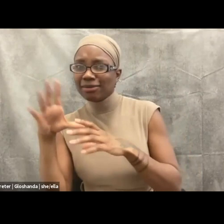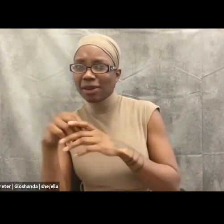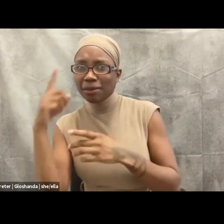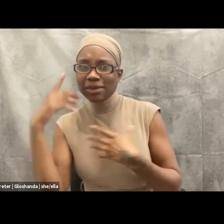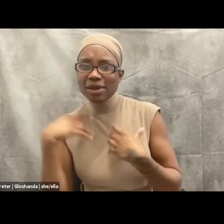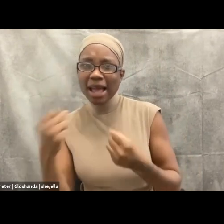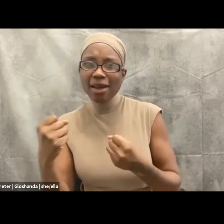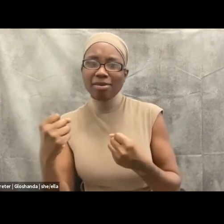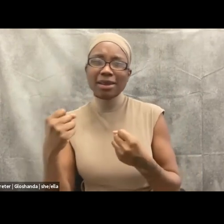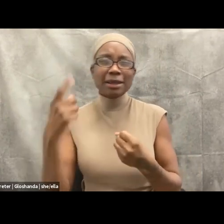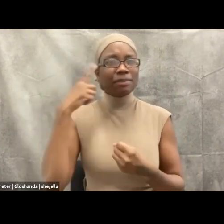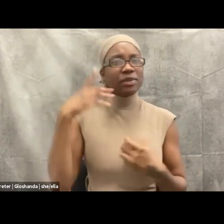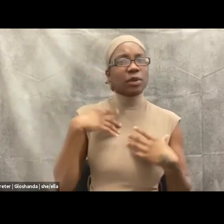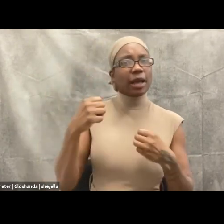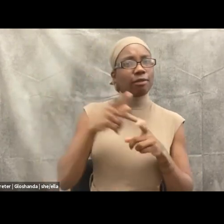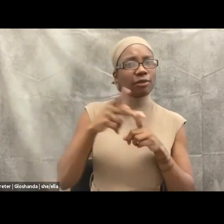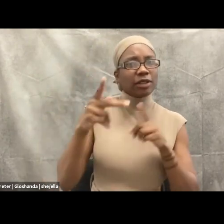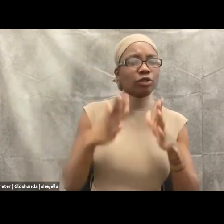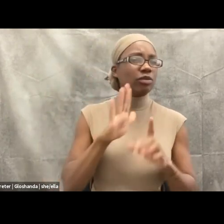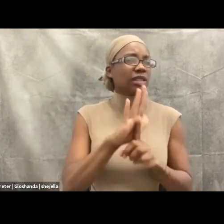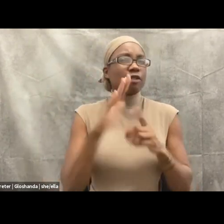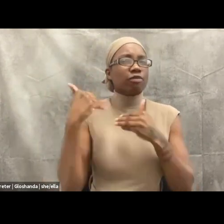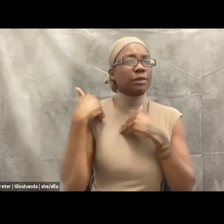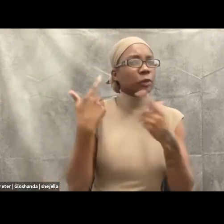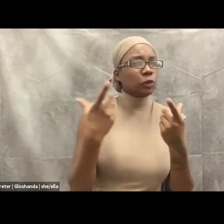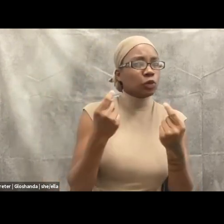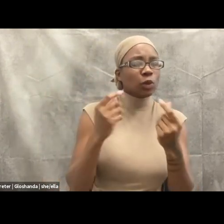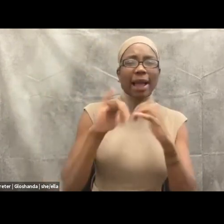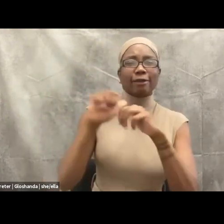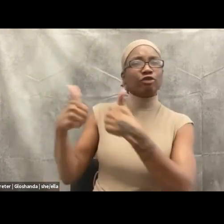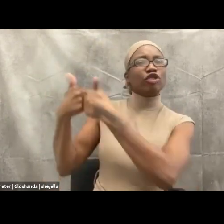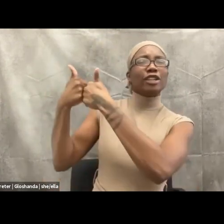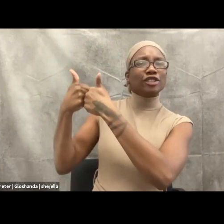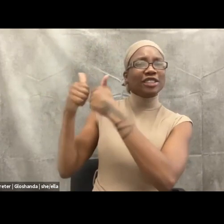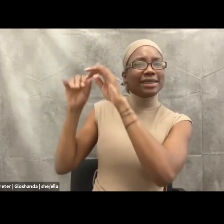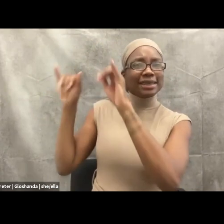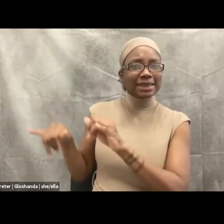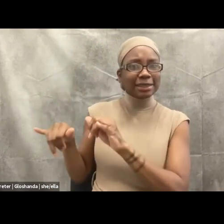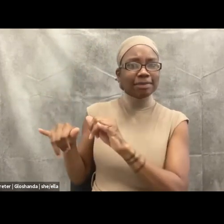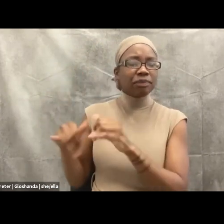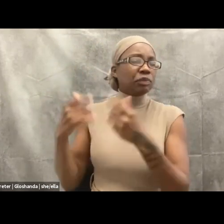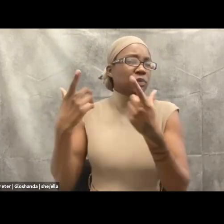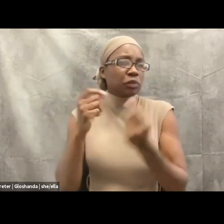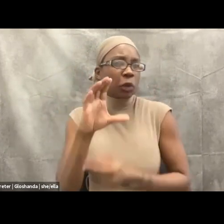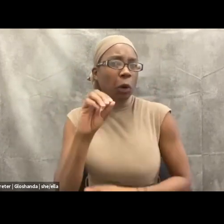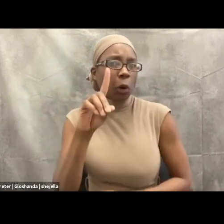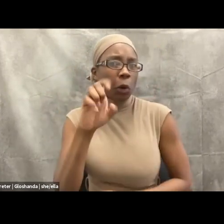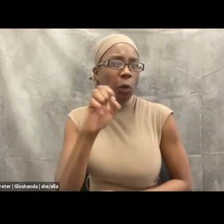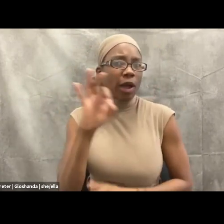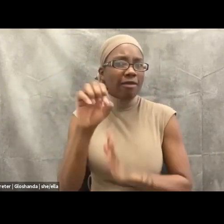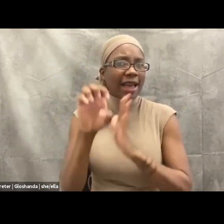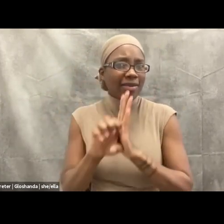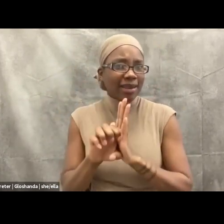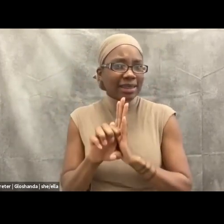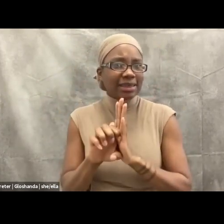consider that these guidelines and rules can actually perpetuate cycles of oppression? And what if they do? How do mental health